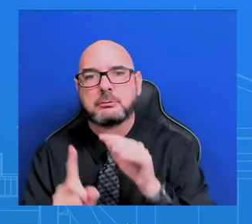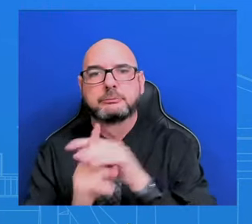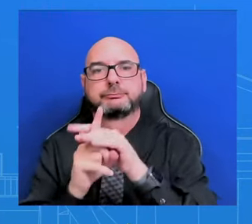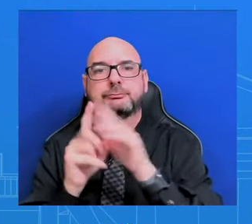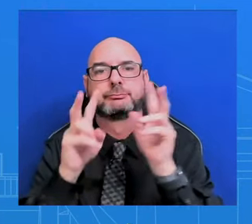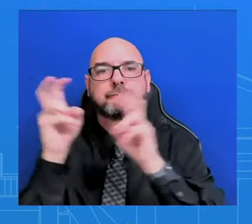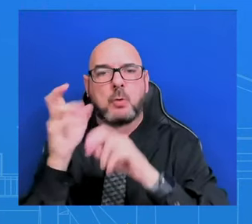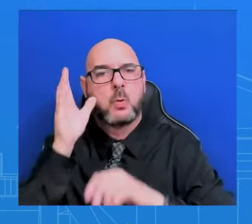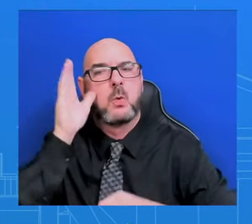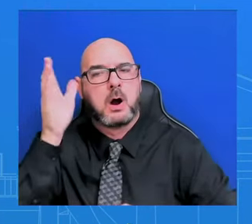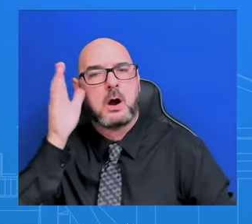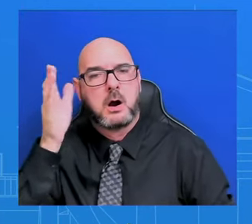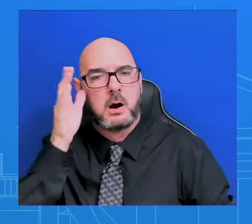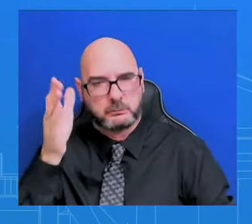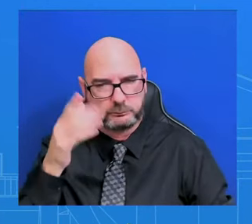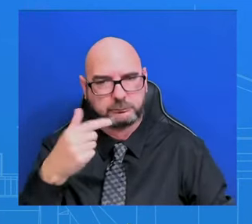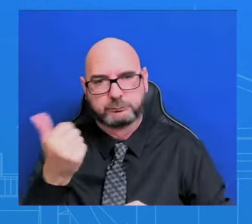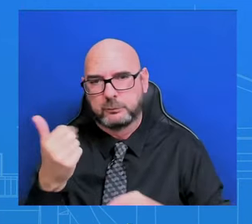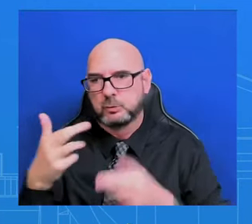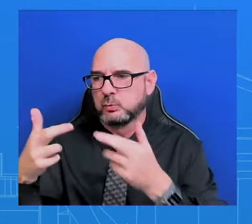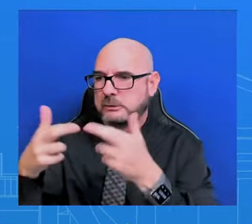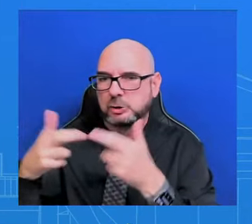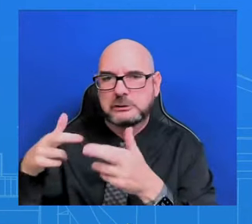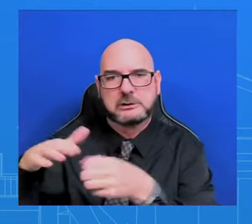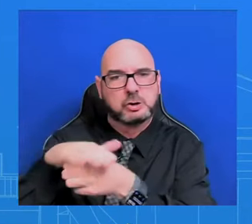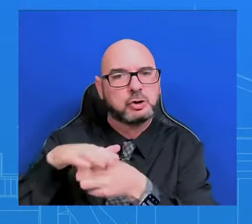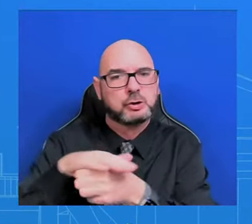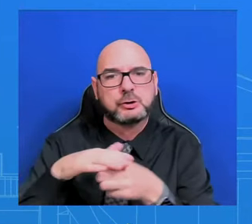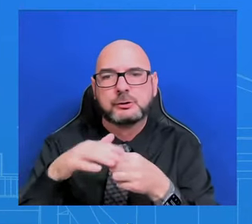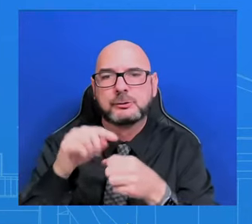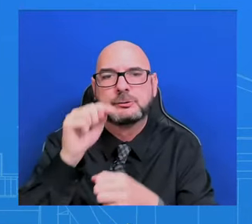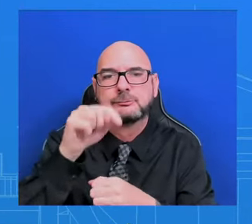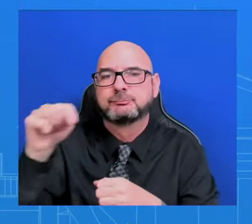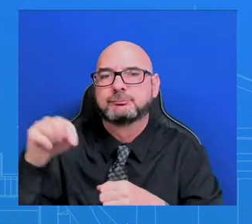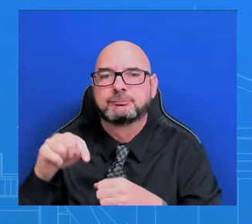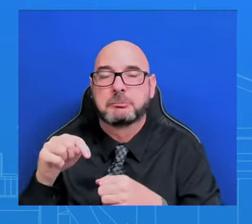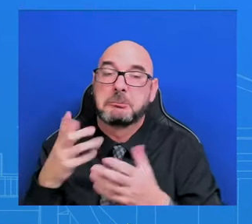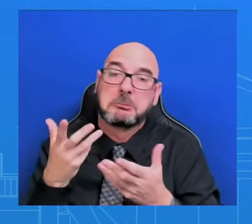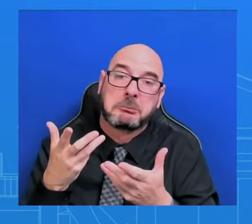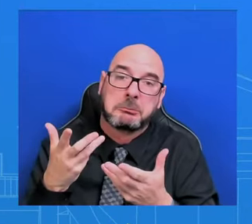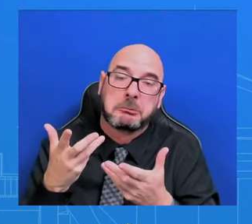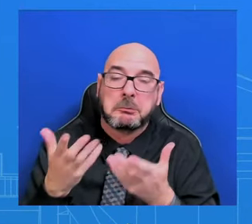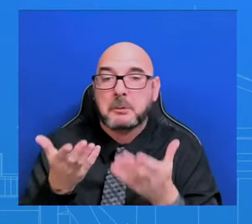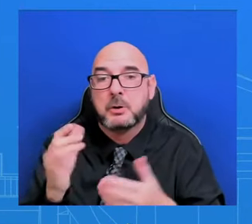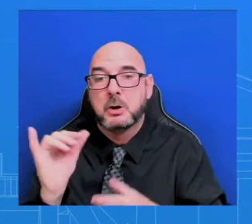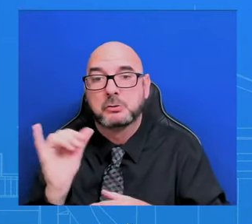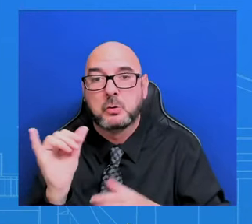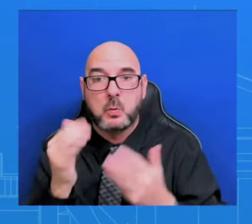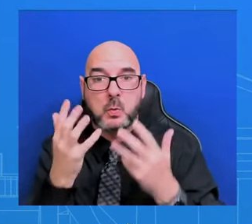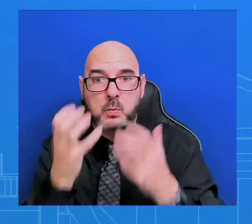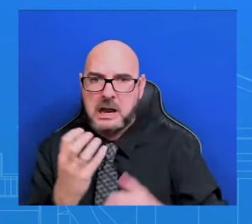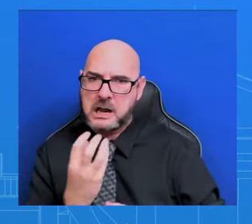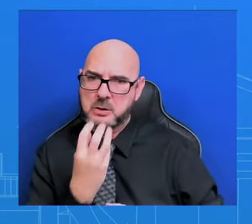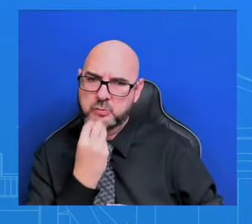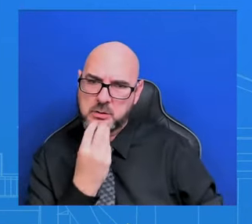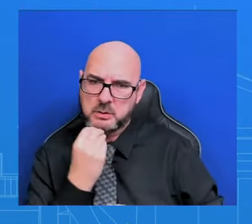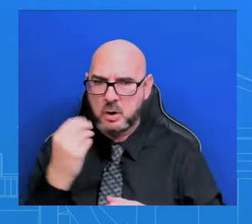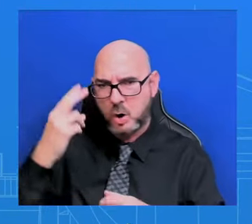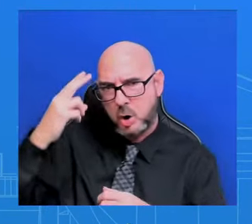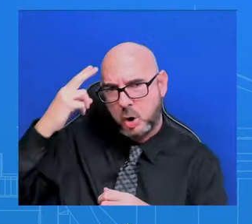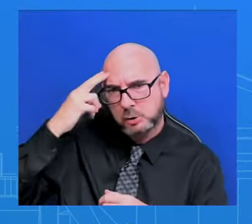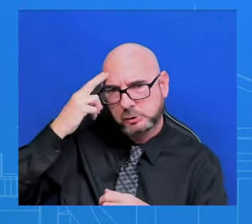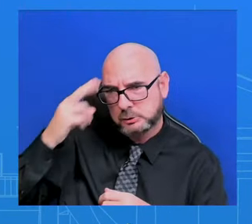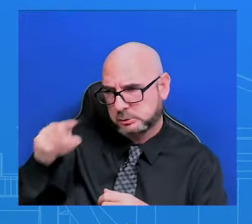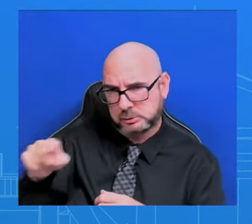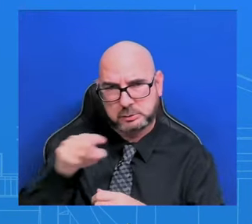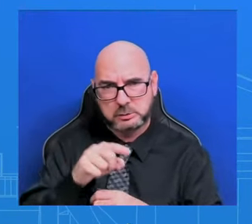continuing to explore the idea of normalization between Israel and Saudi Arabia. I don't have a readout of all